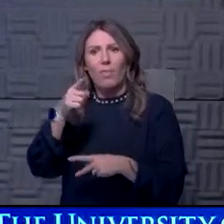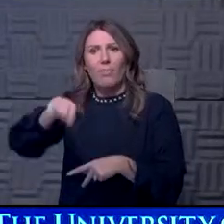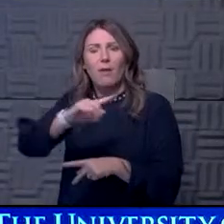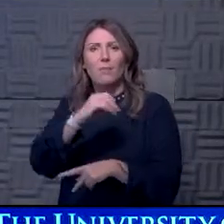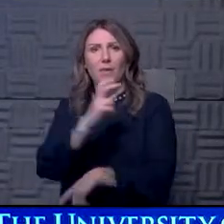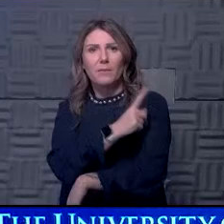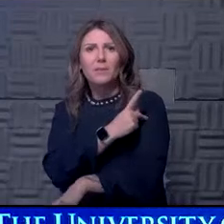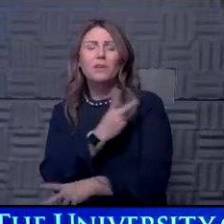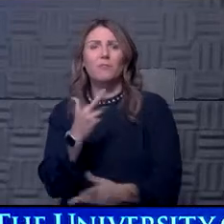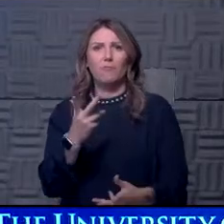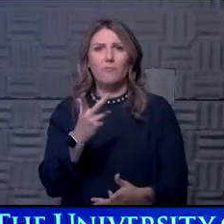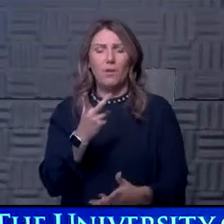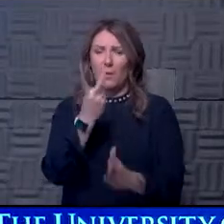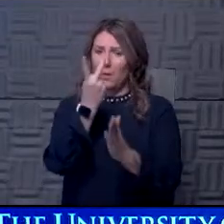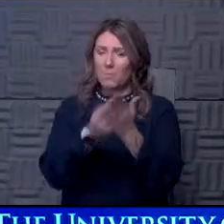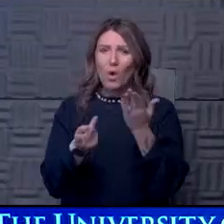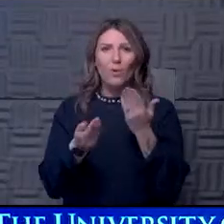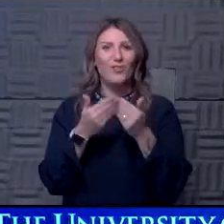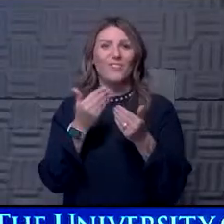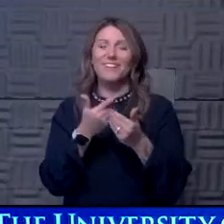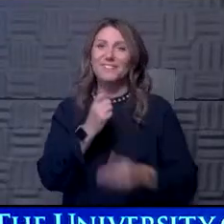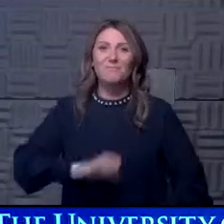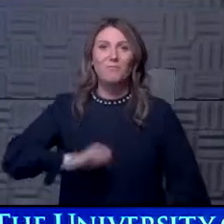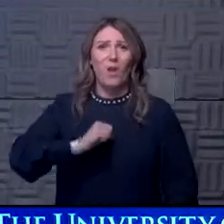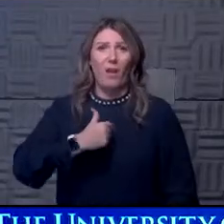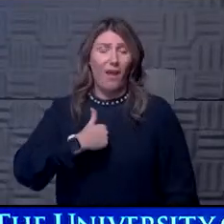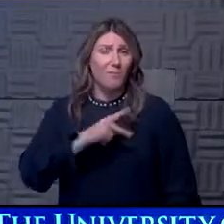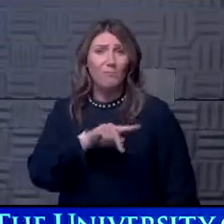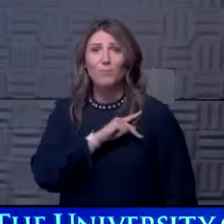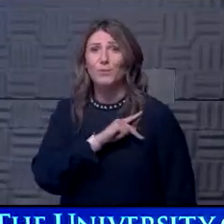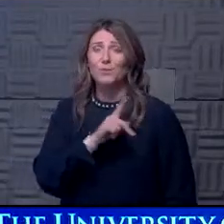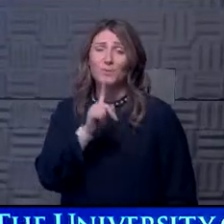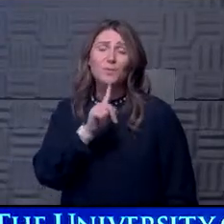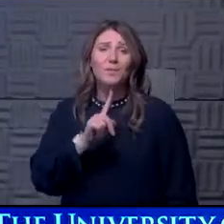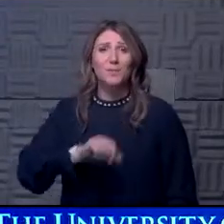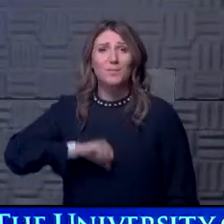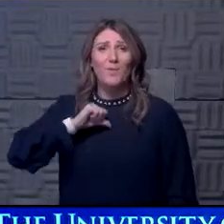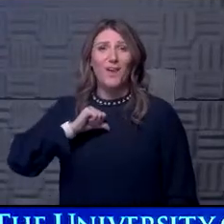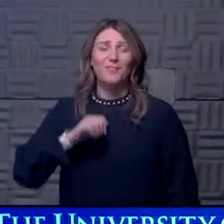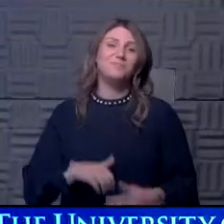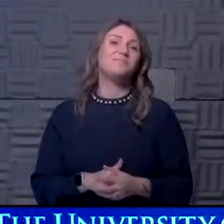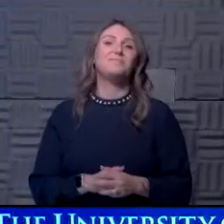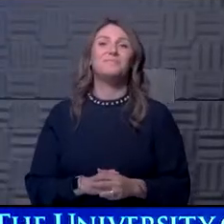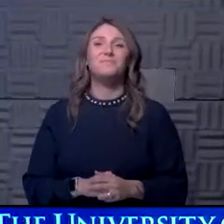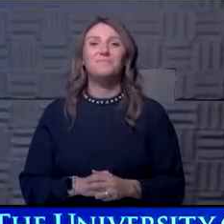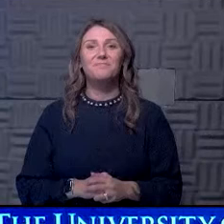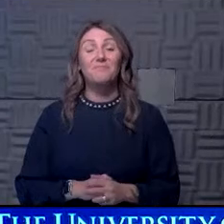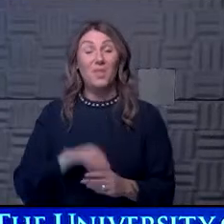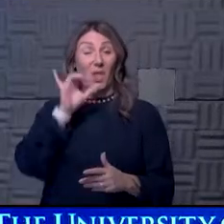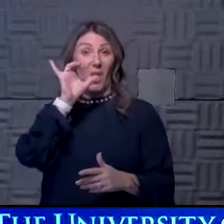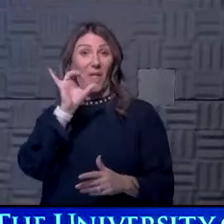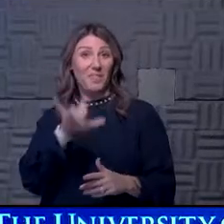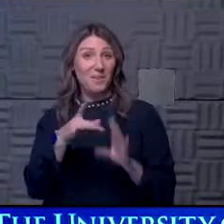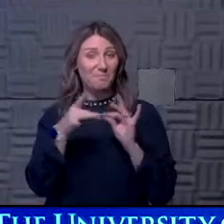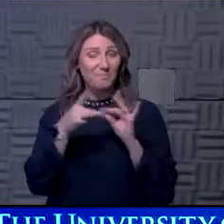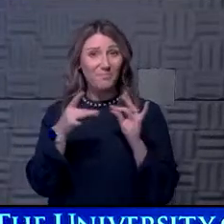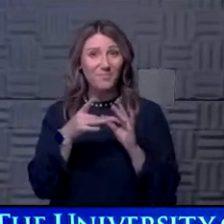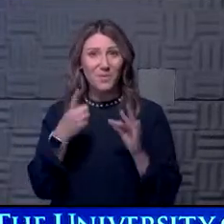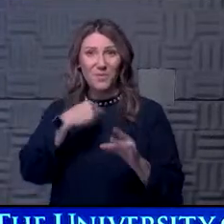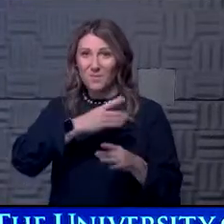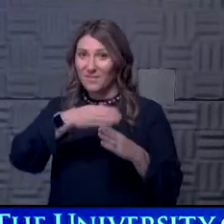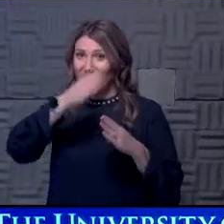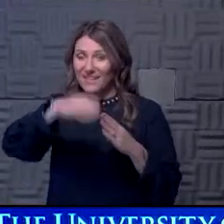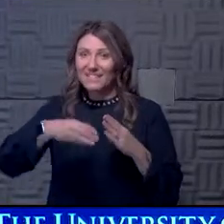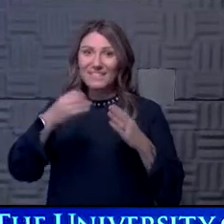both of those things are very easy to be proud of, and I am personally very proud of them. So on that note, um, we will